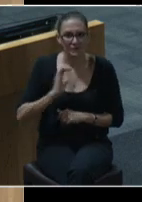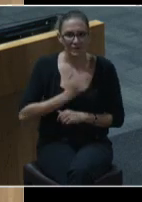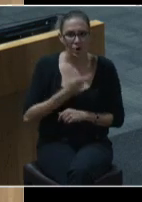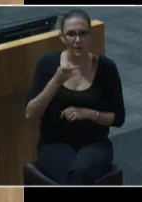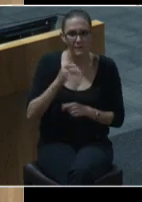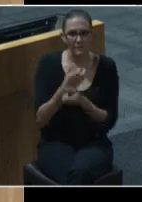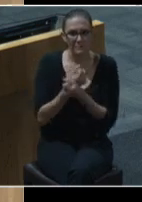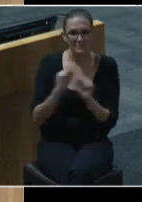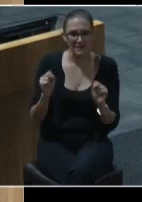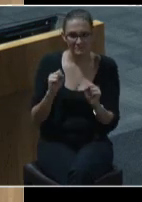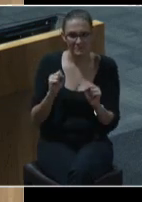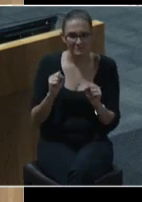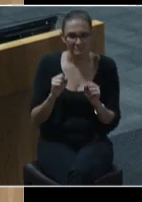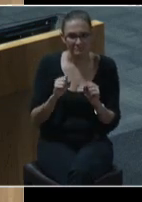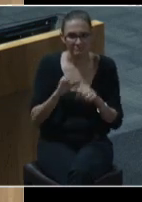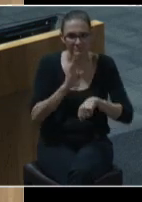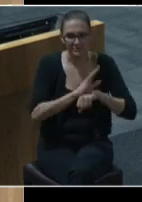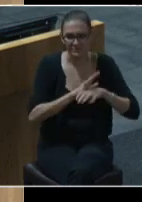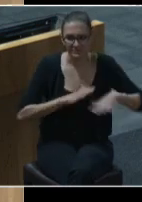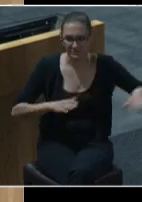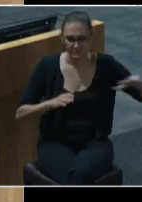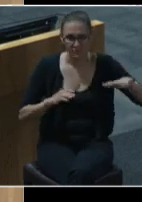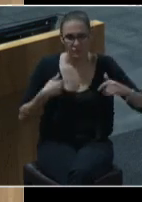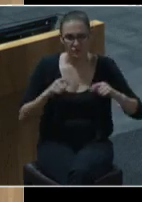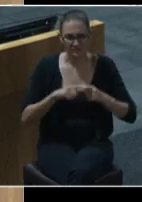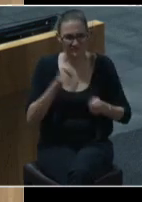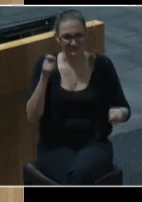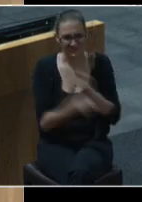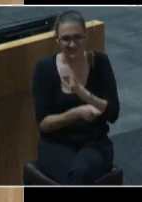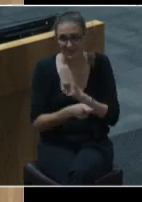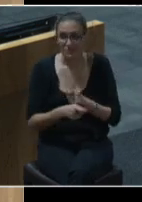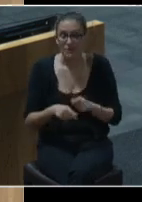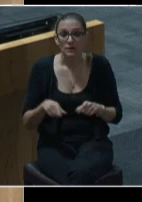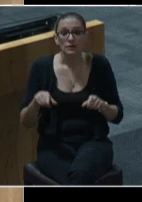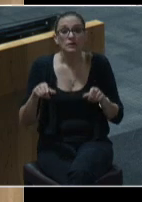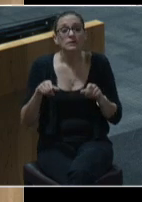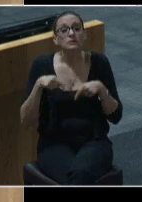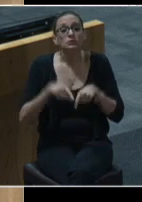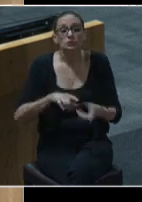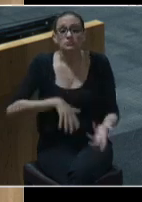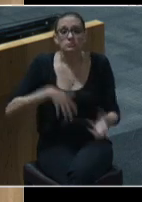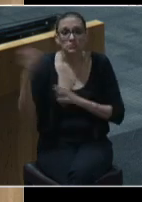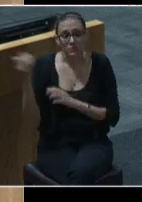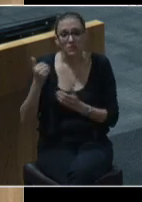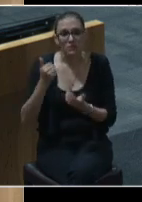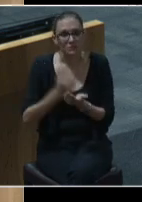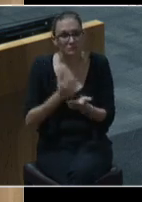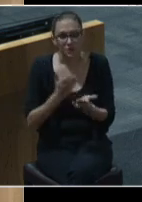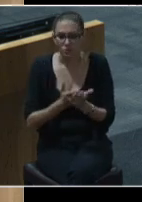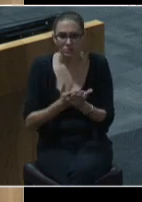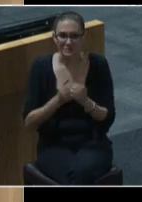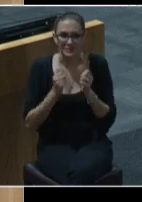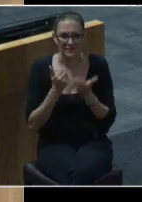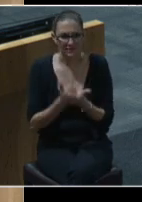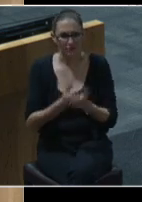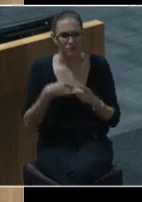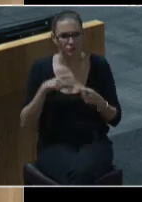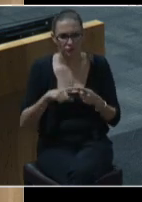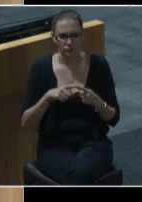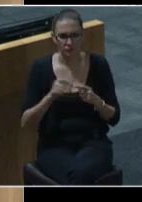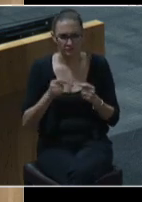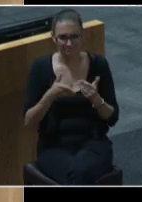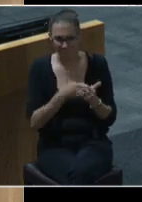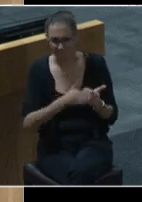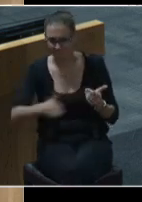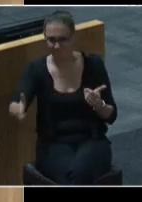in times of crisis a budget acts as a path forward helping us use our limited resources wisely and